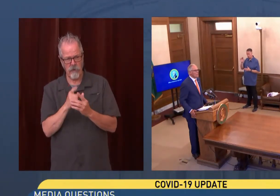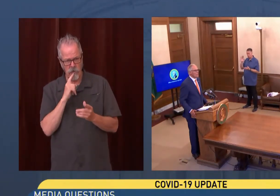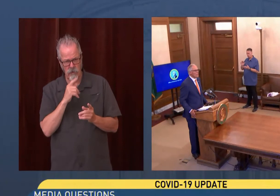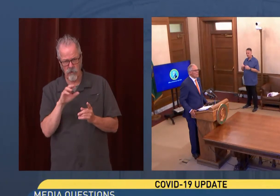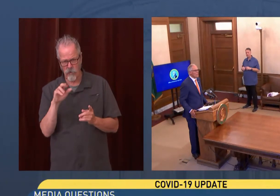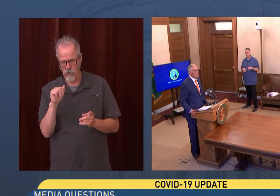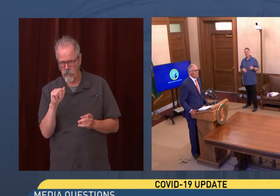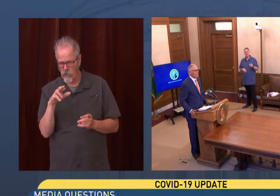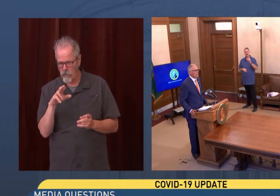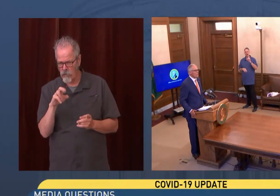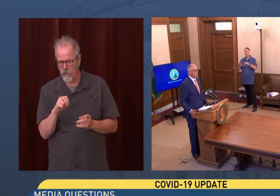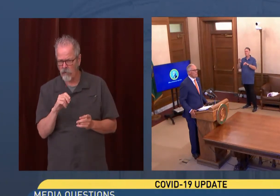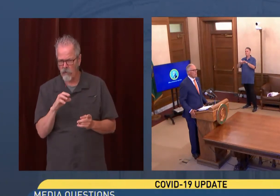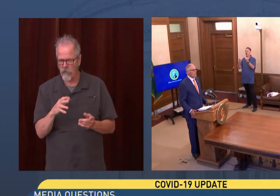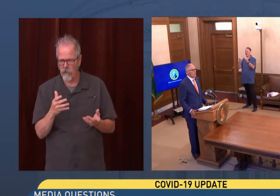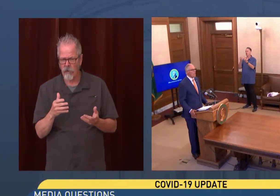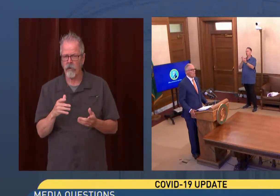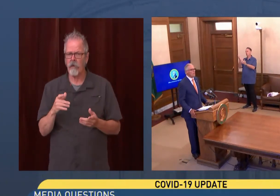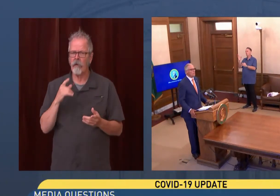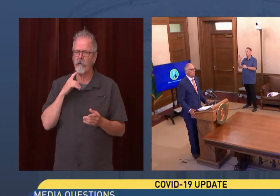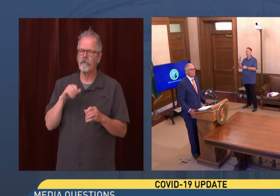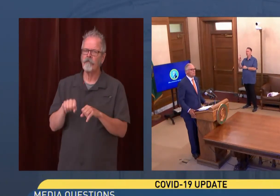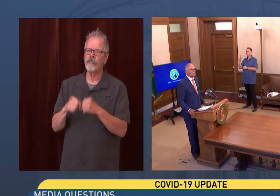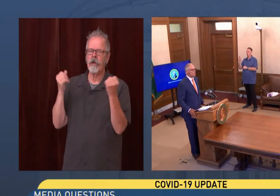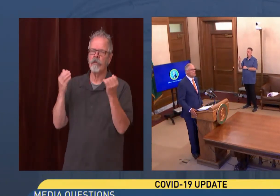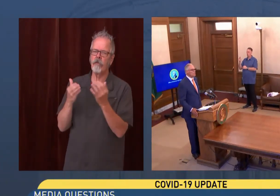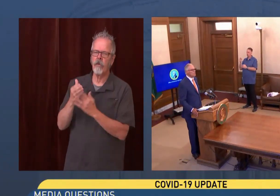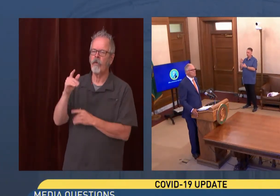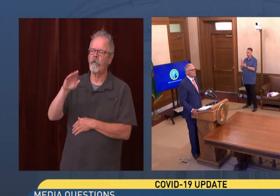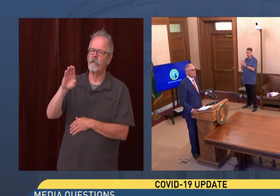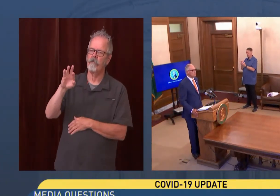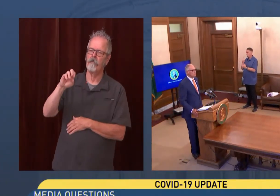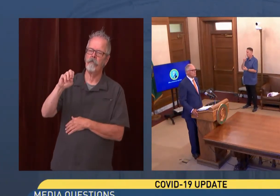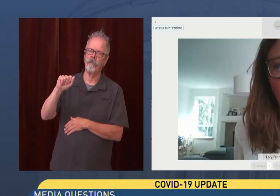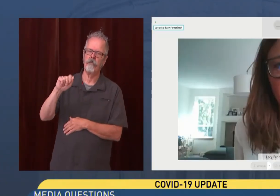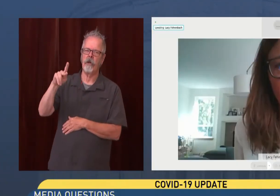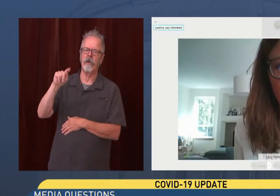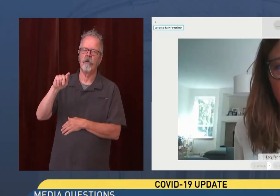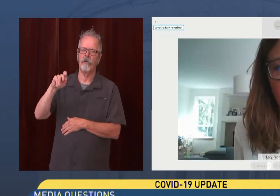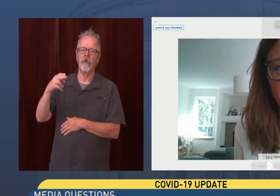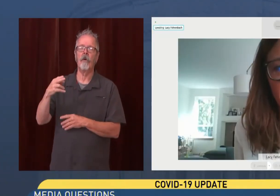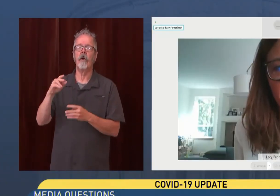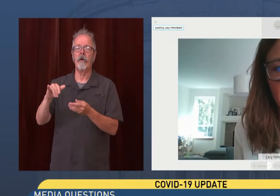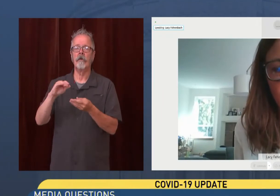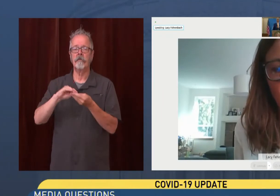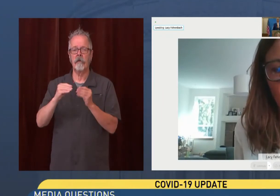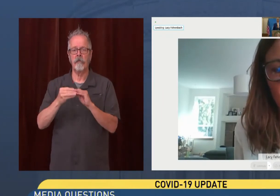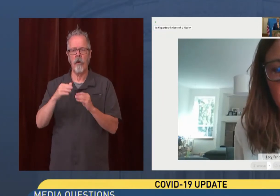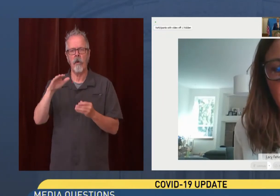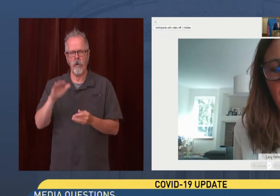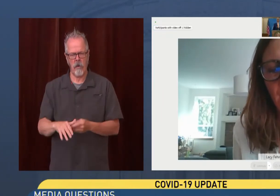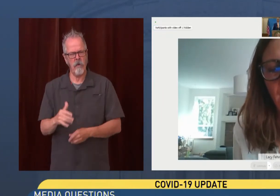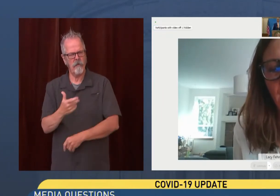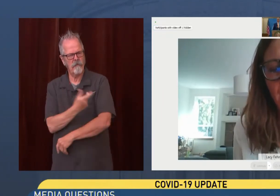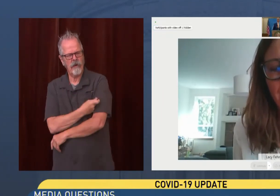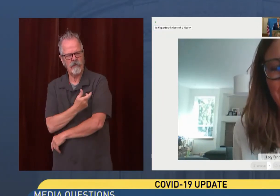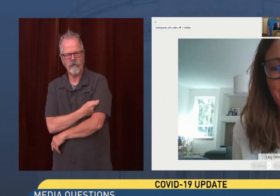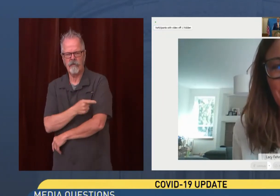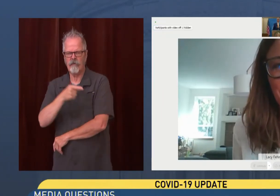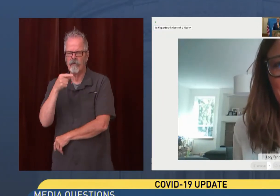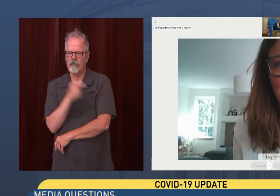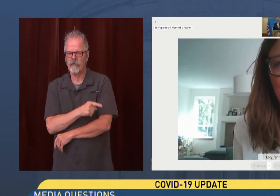The risk for breakthrough cases, you know, is low. These vaccines are very effective, as you heard.